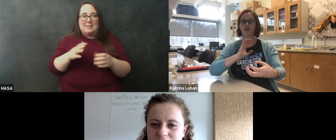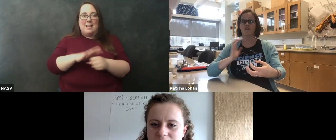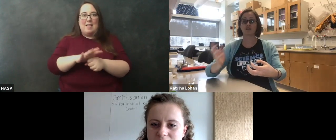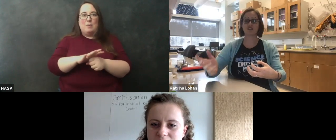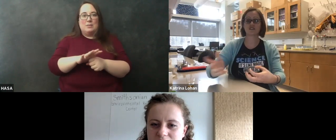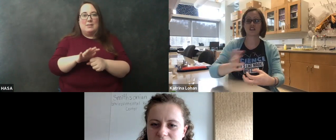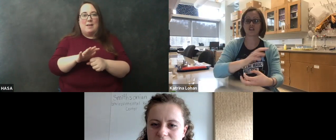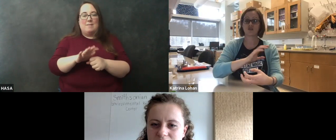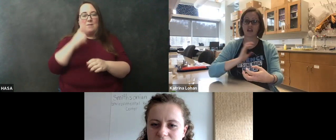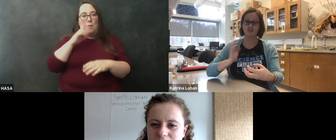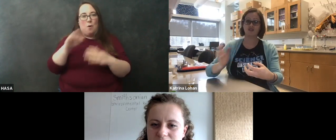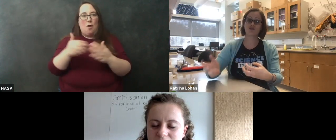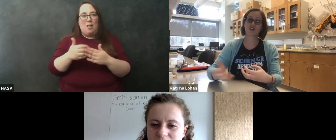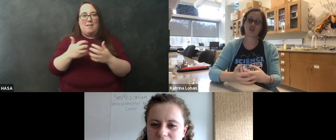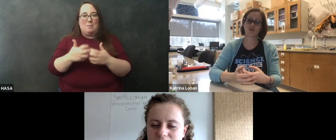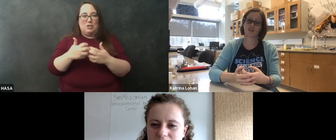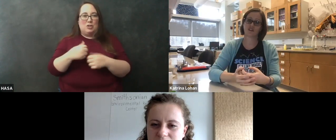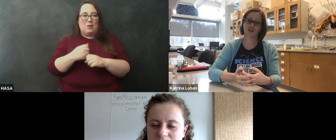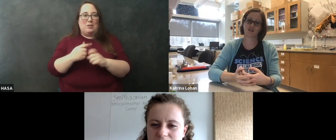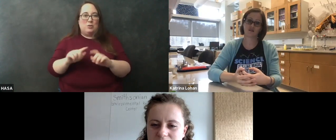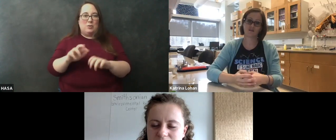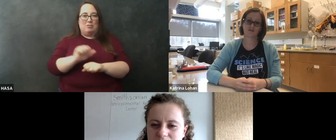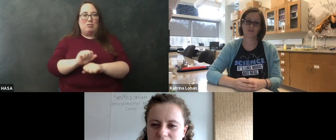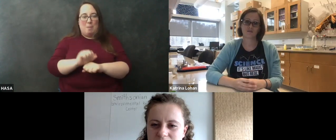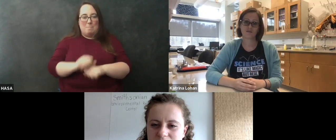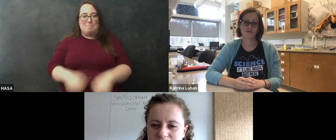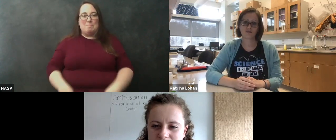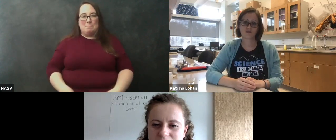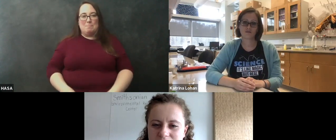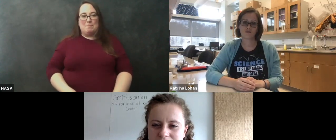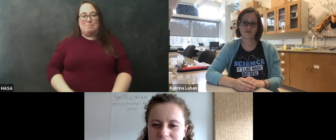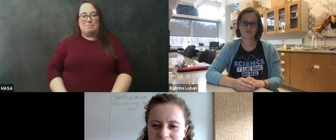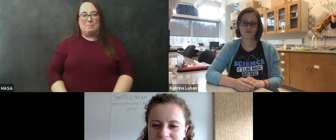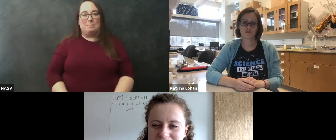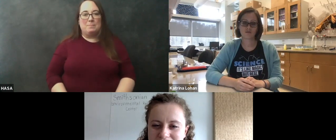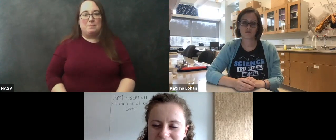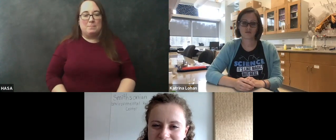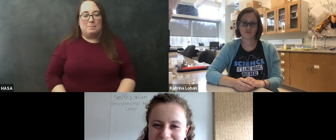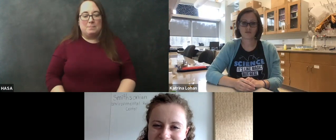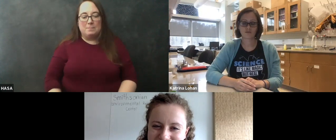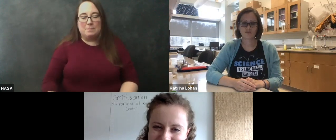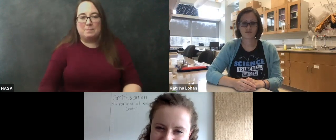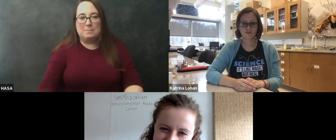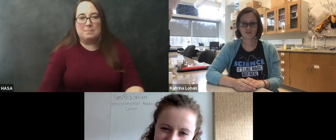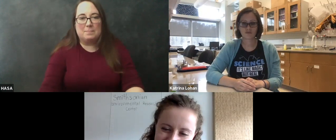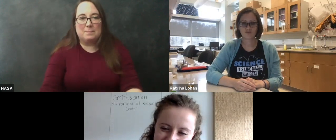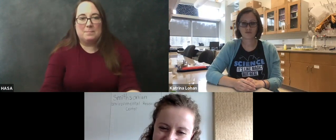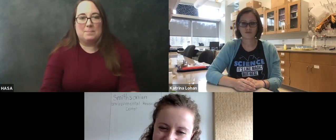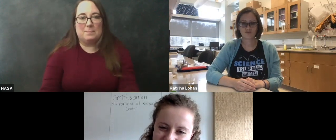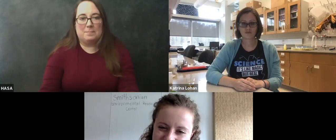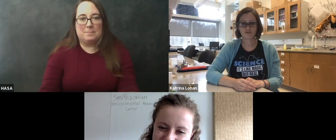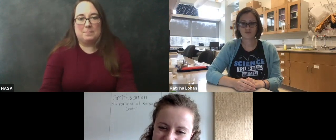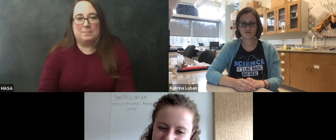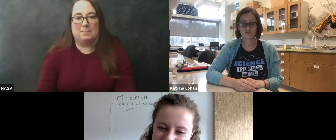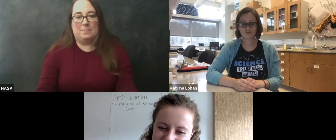for all of the machines that it can create to do their job within a cell awesome so then truth and